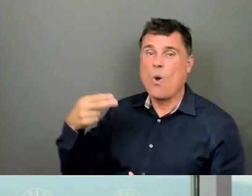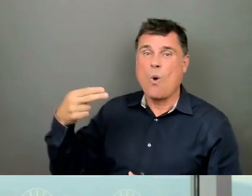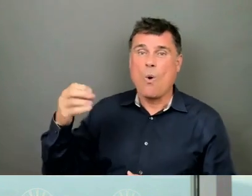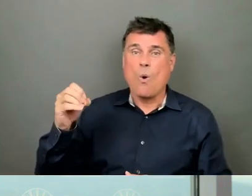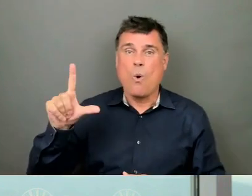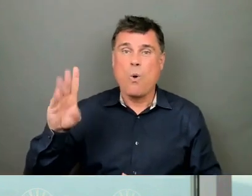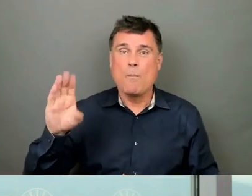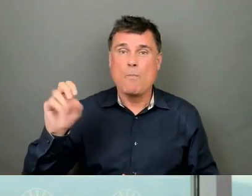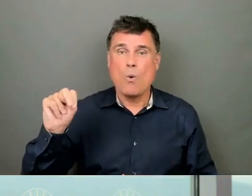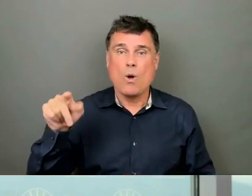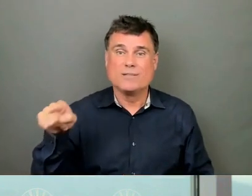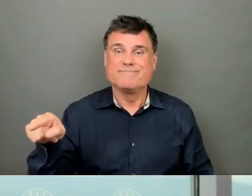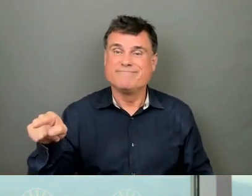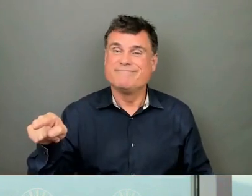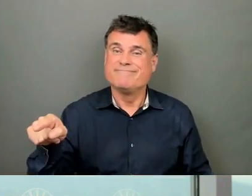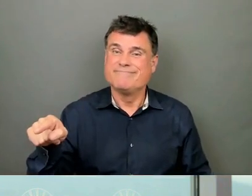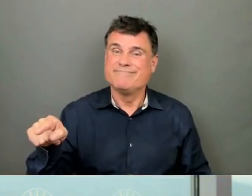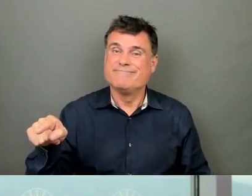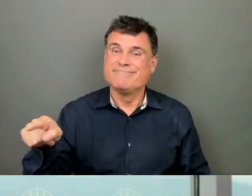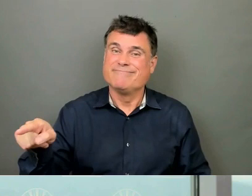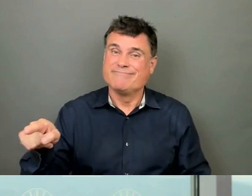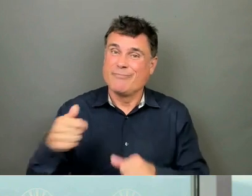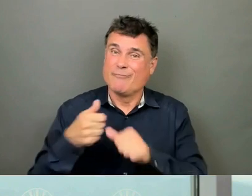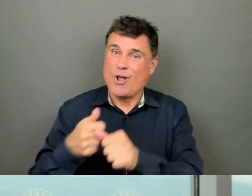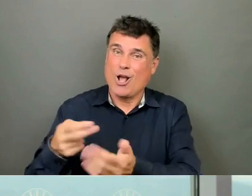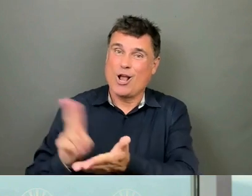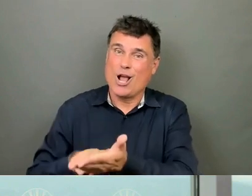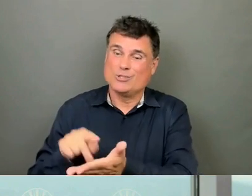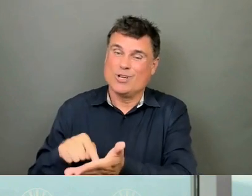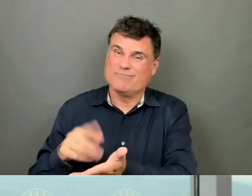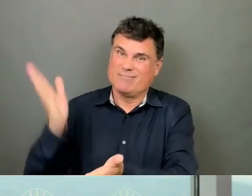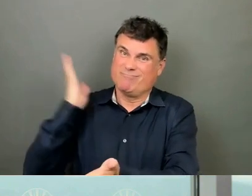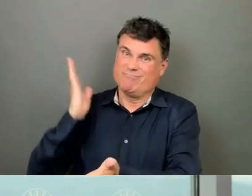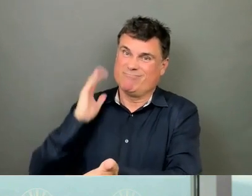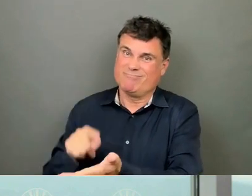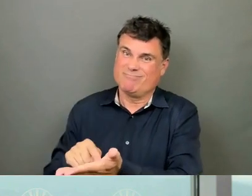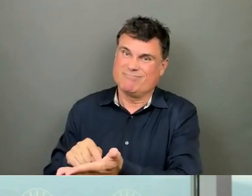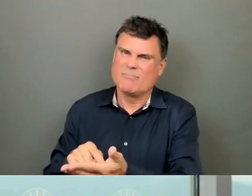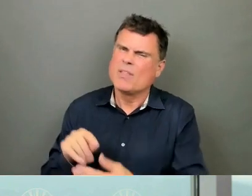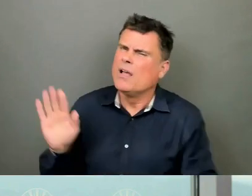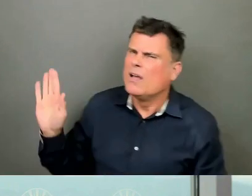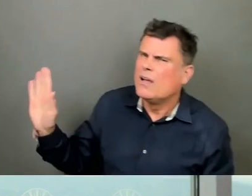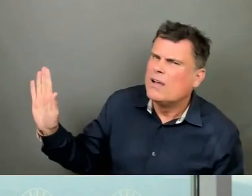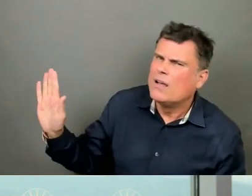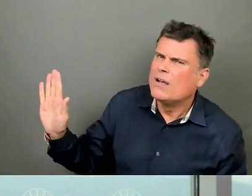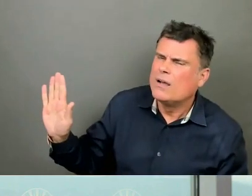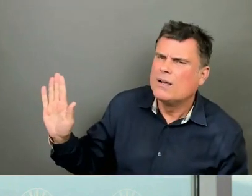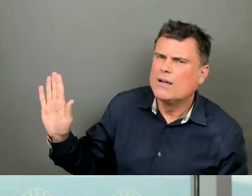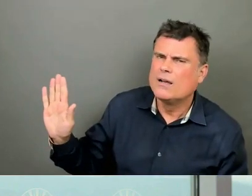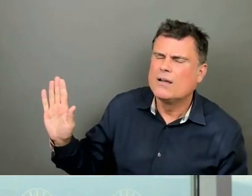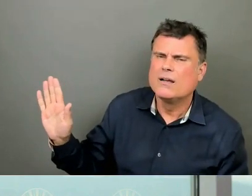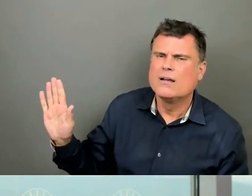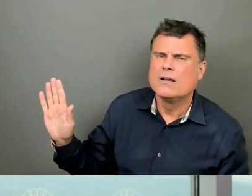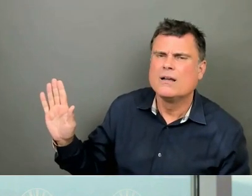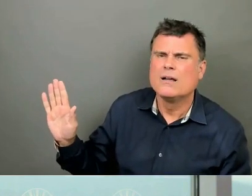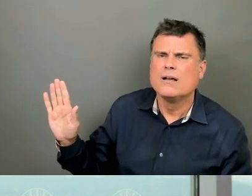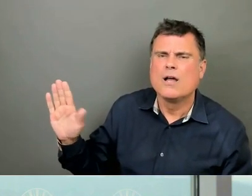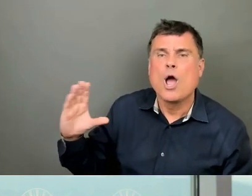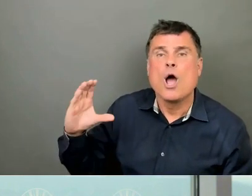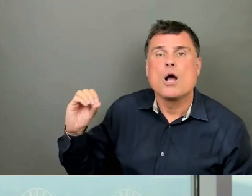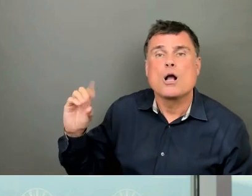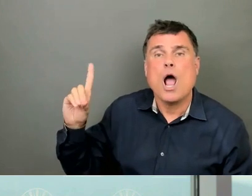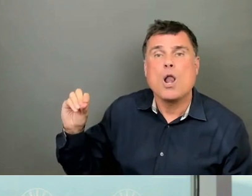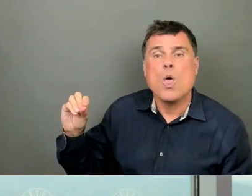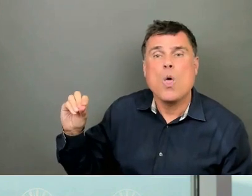noting that there were very few obligations. Frances, did you have a follow-up? For the market condos and the payments